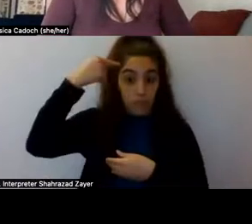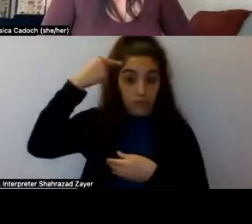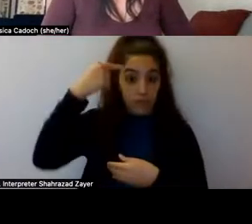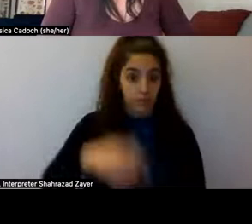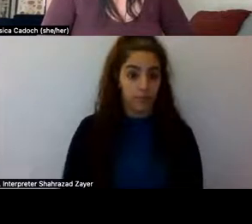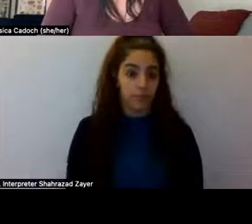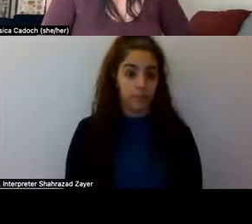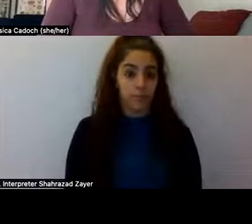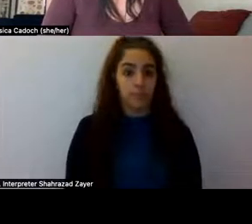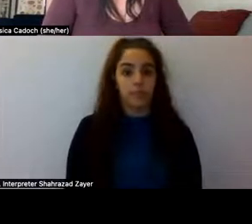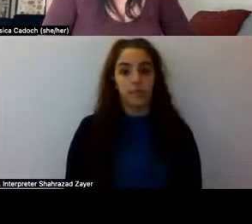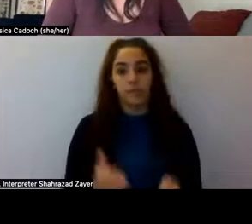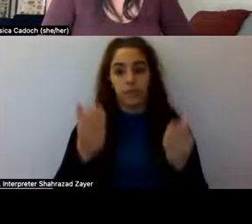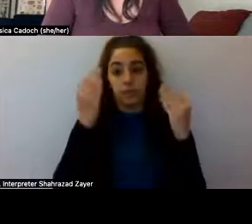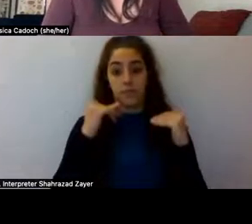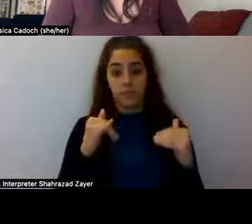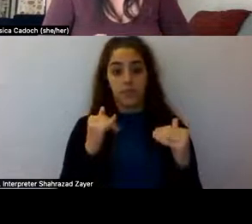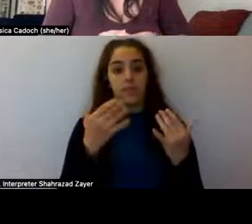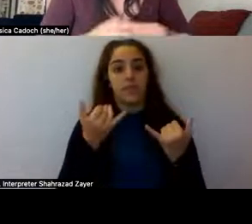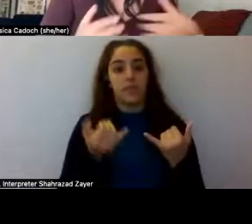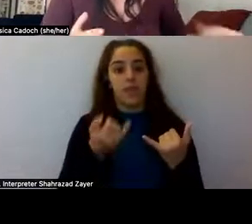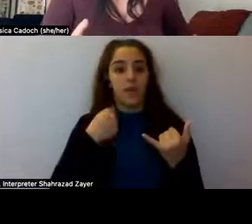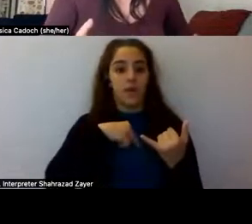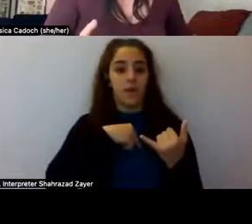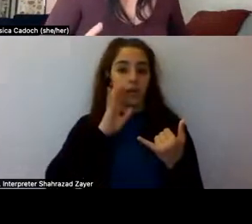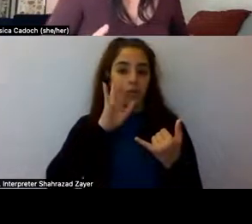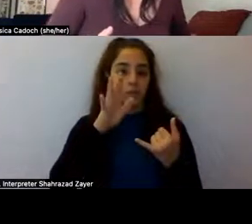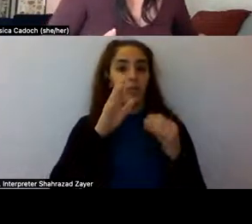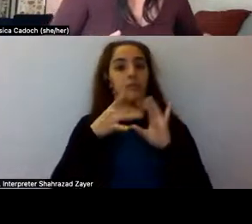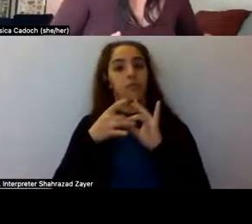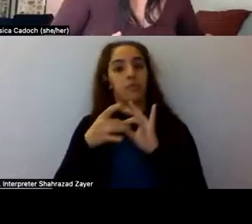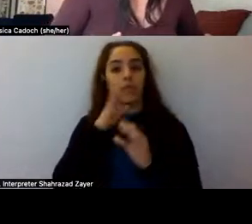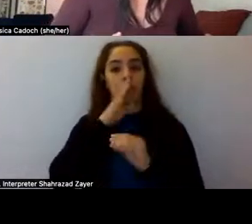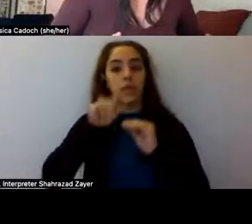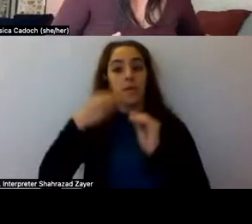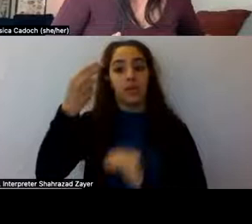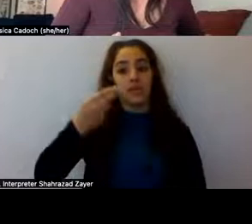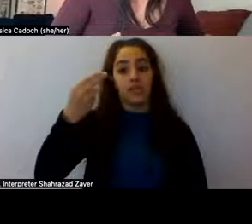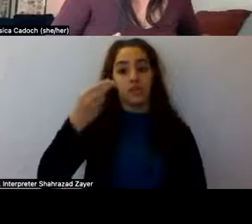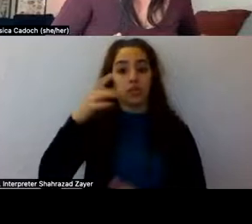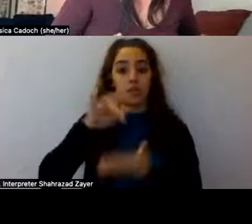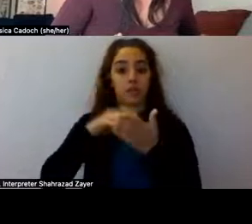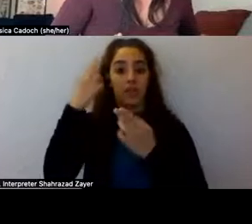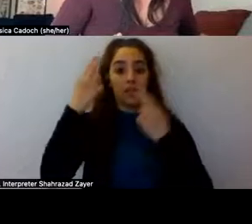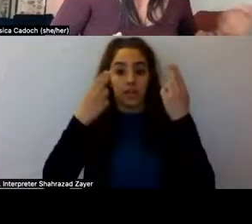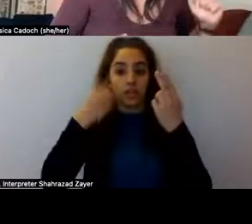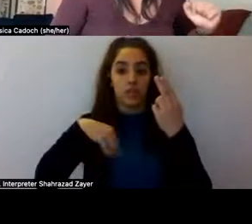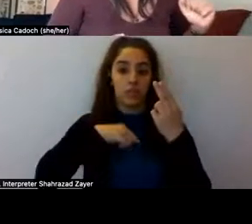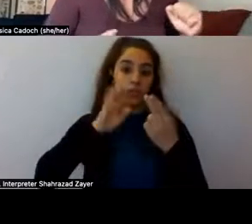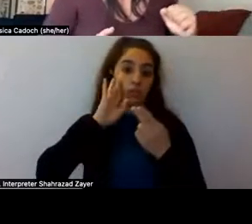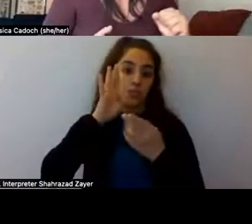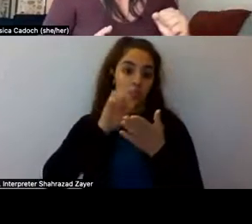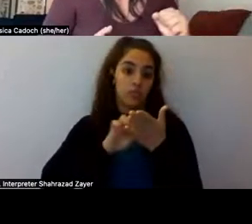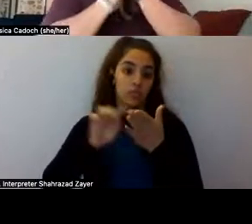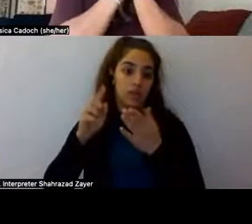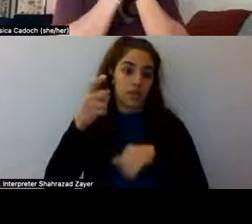And now I'm going to move on to the history of psychedelics and I'm just going to do a time check. Um, great,